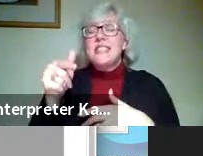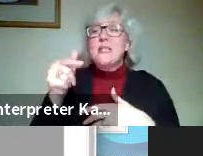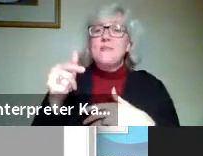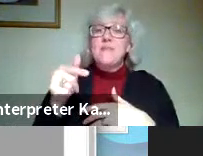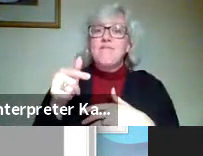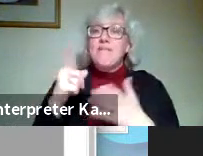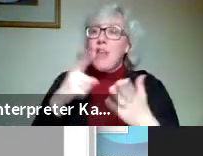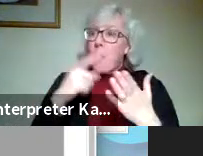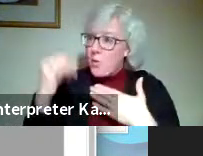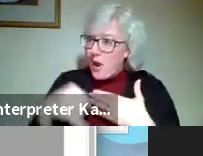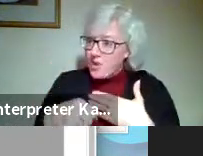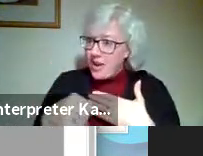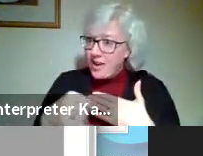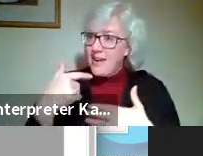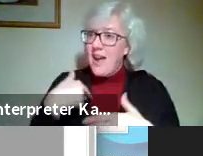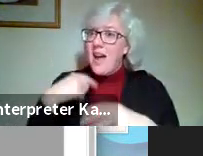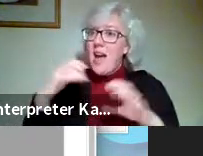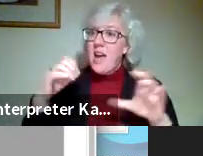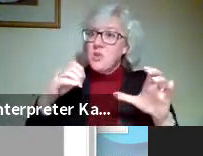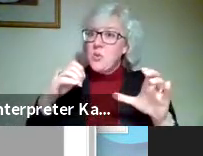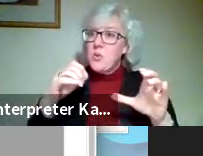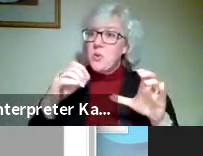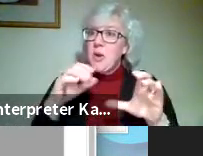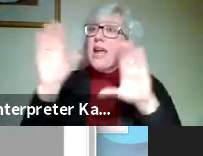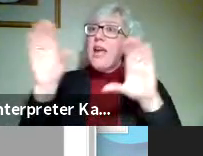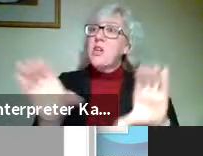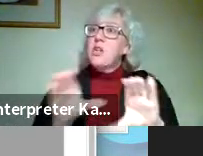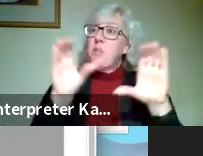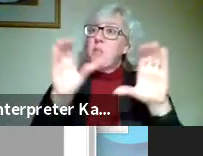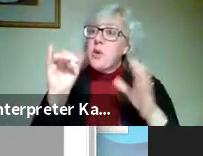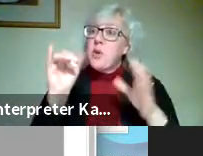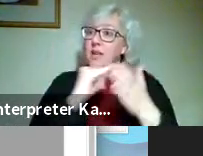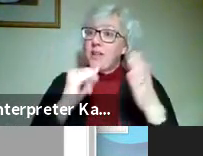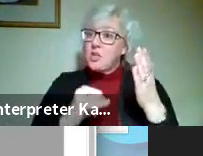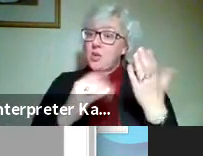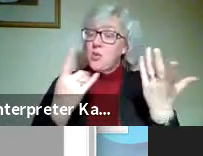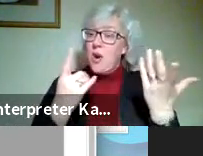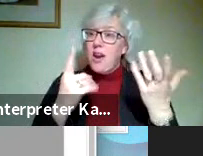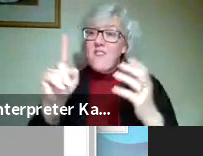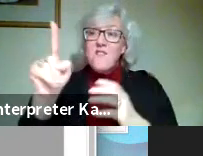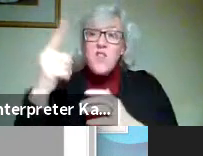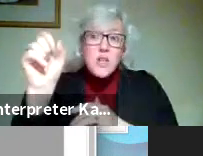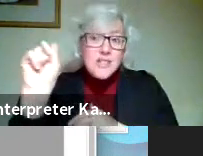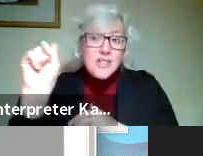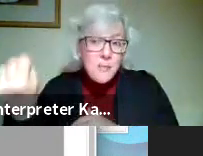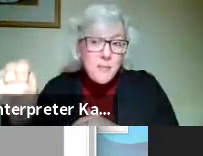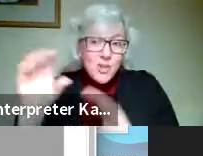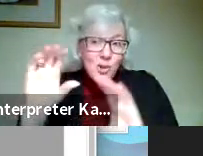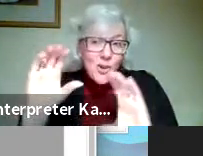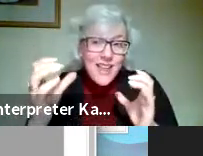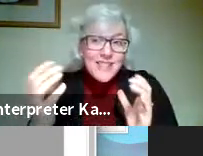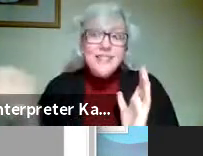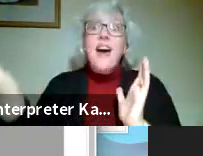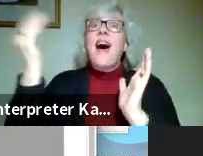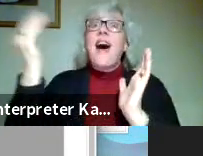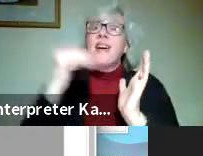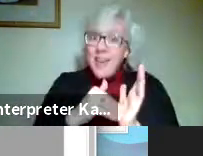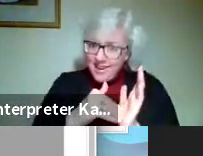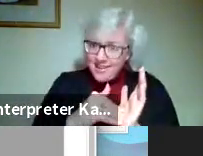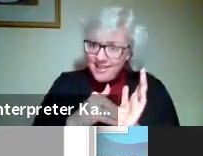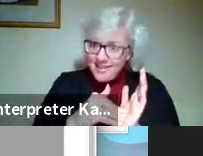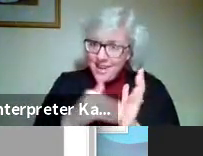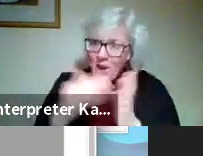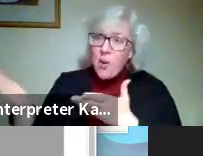project that I do in computer illustration drawing, which is a first semester course. Again, you know,